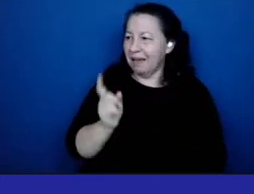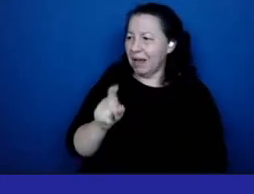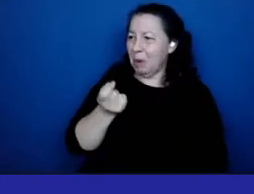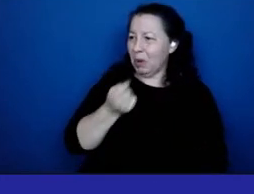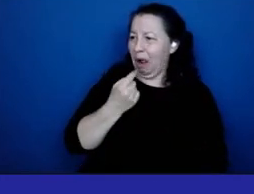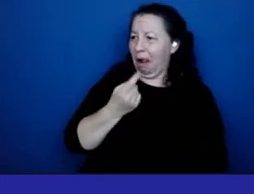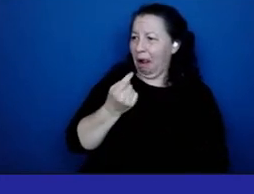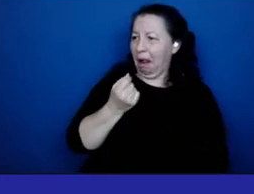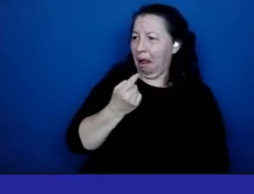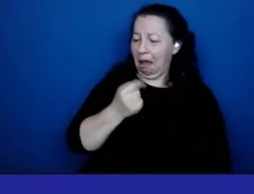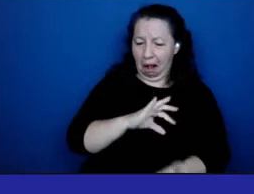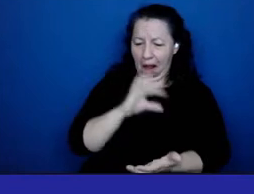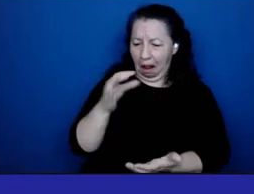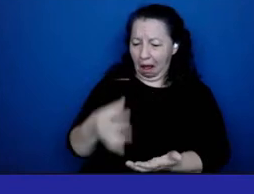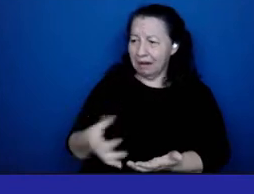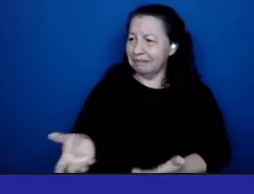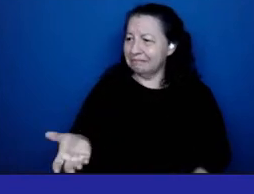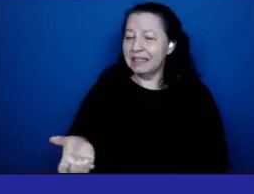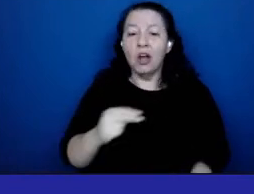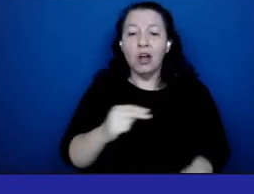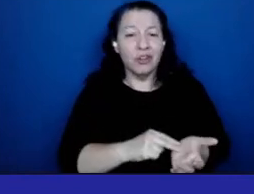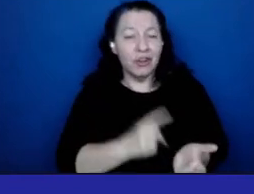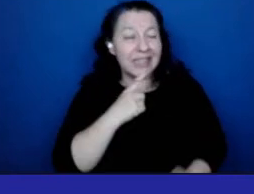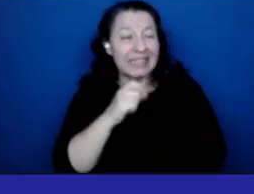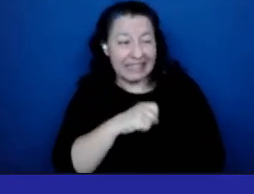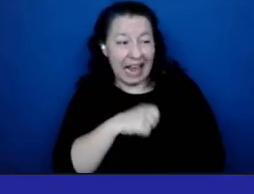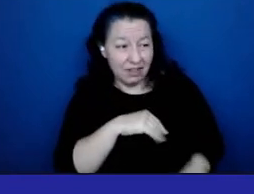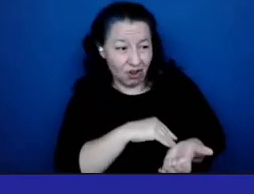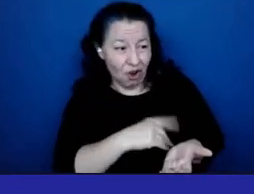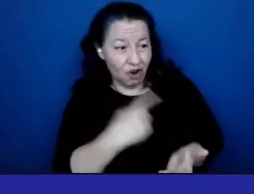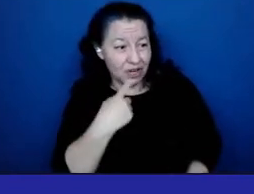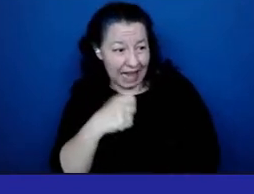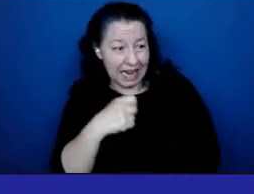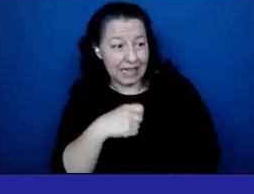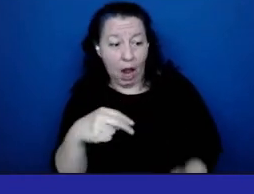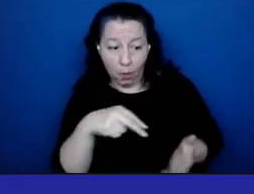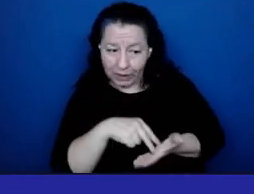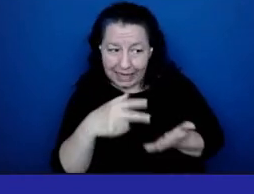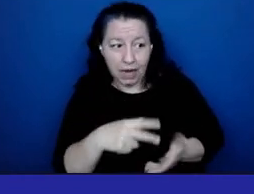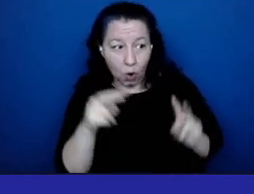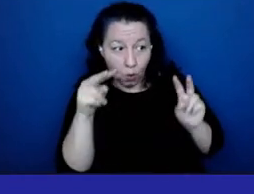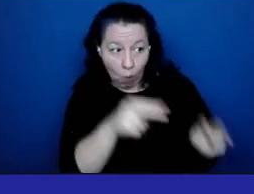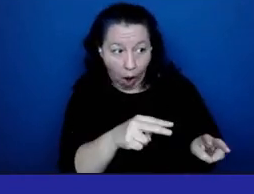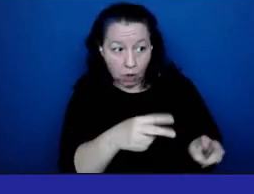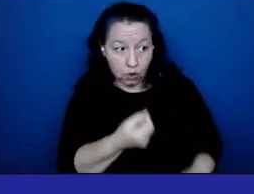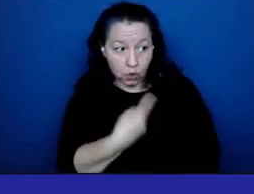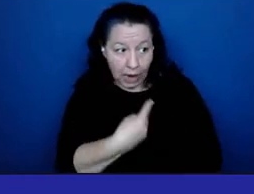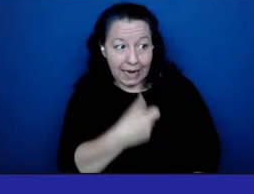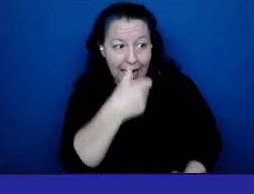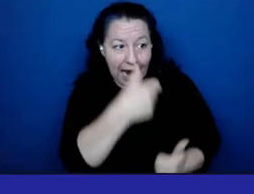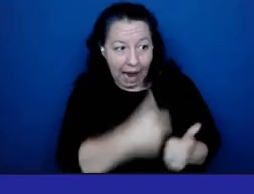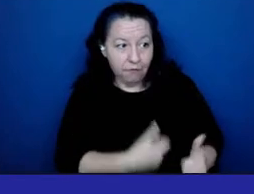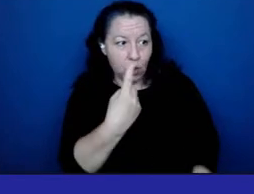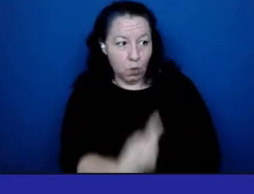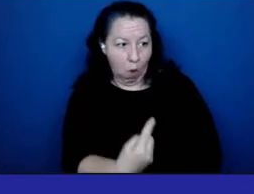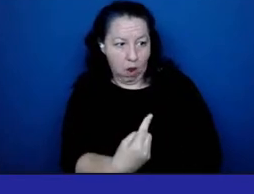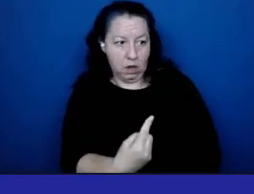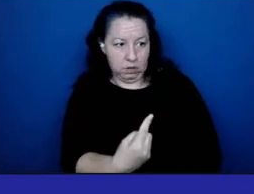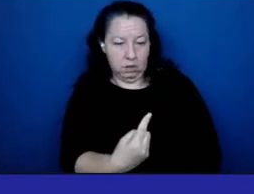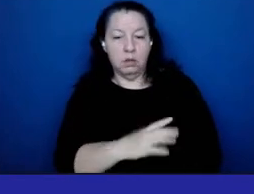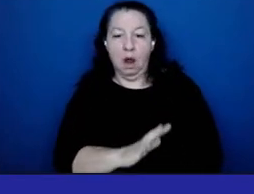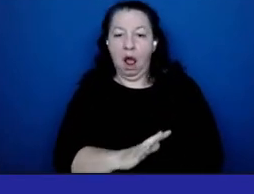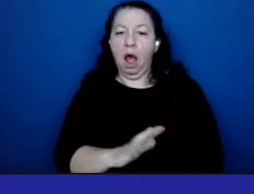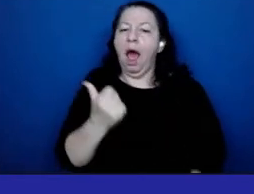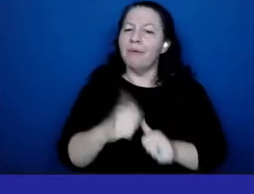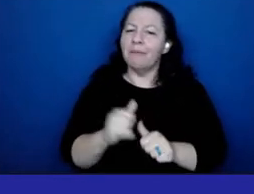and the nurse said to me yes the doctor said so and i'm going to stand here and watch you take everyone and i just